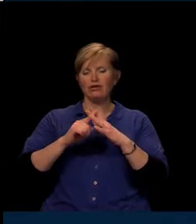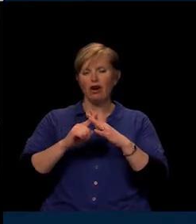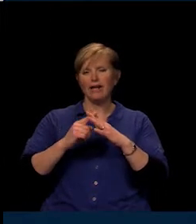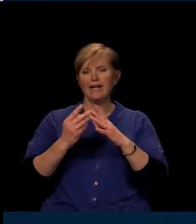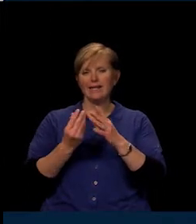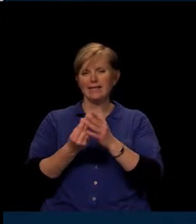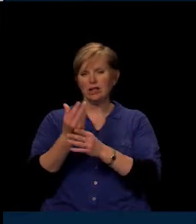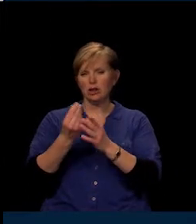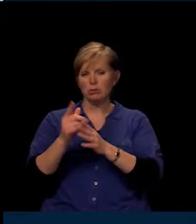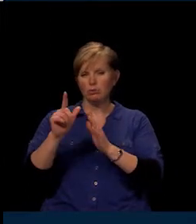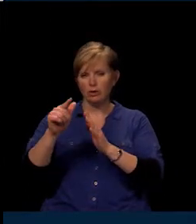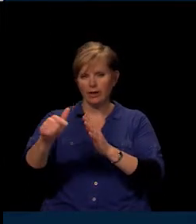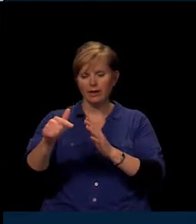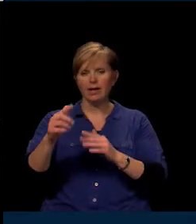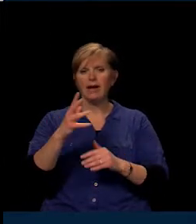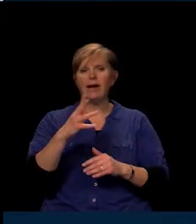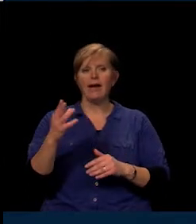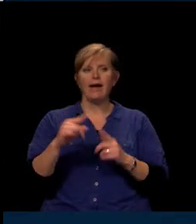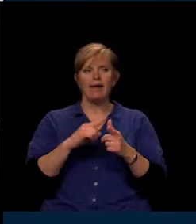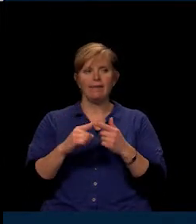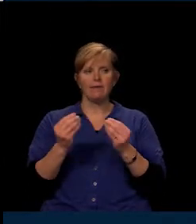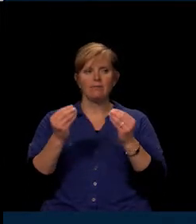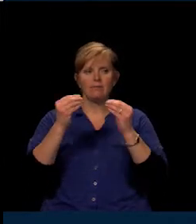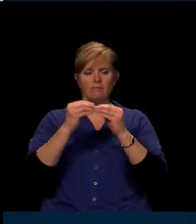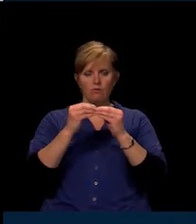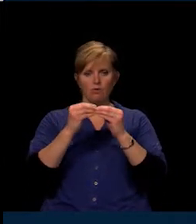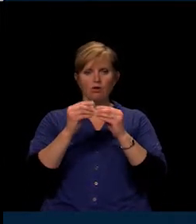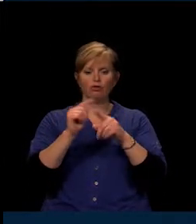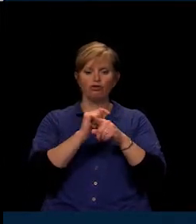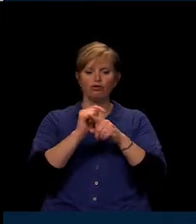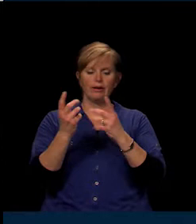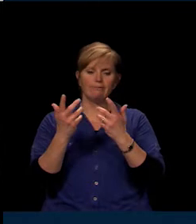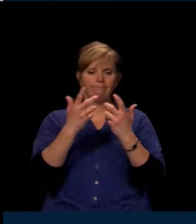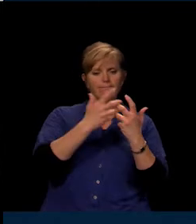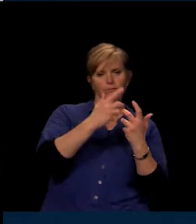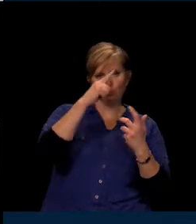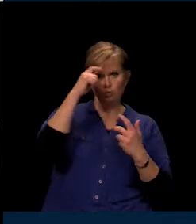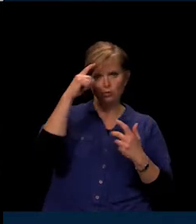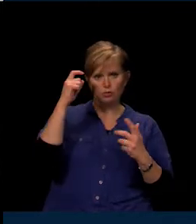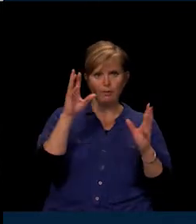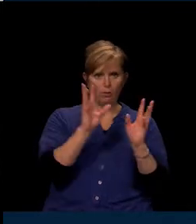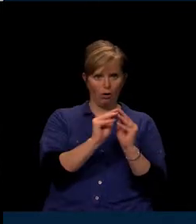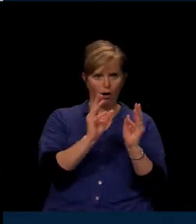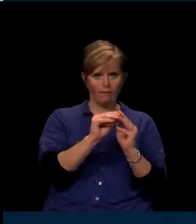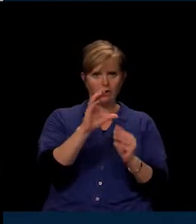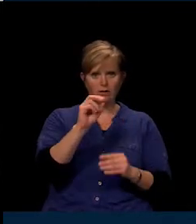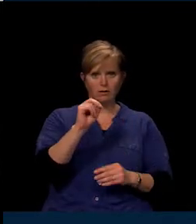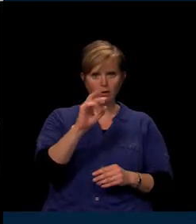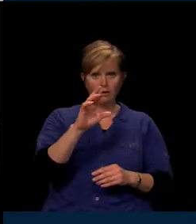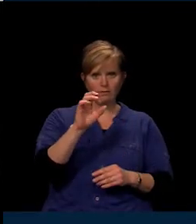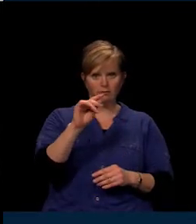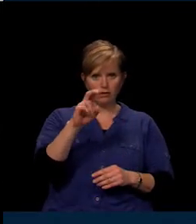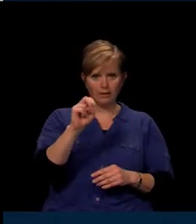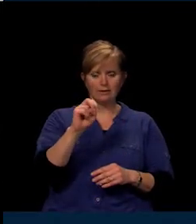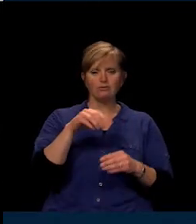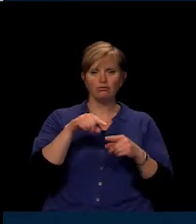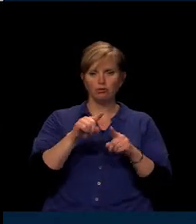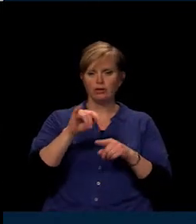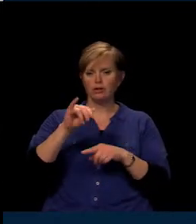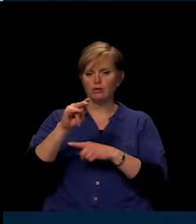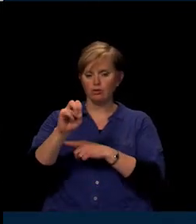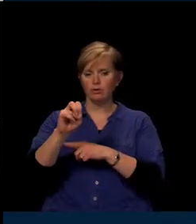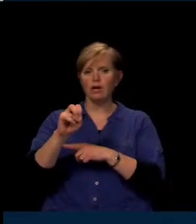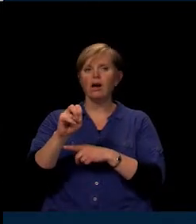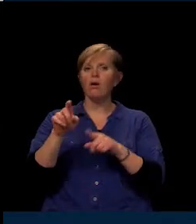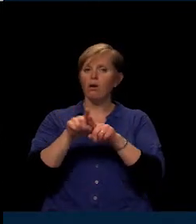-depth training infused at summer conference this June, and throughout the summer months. This